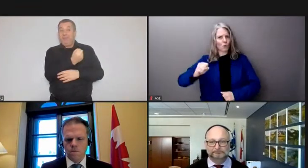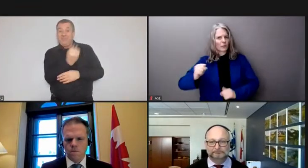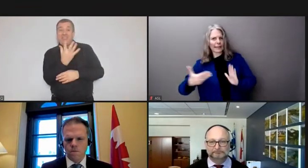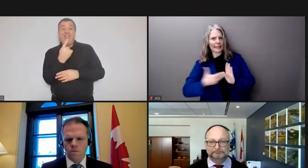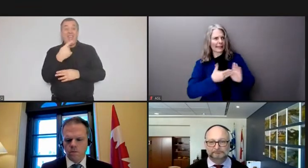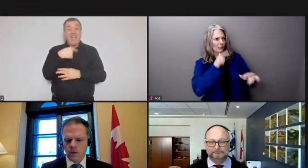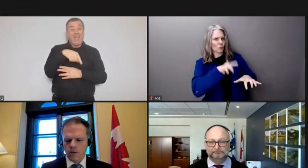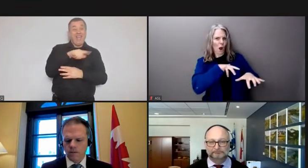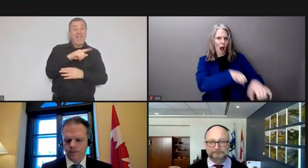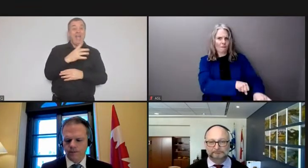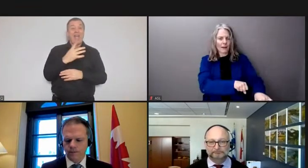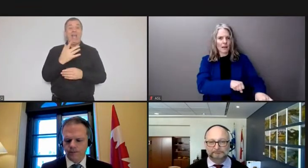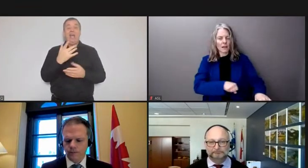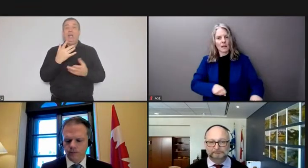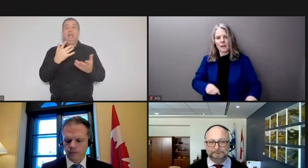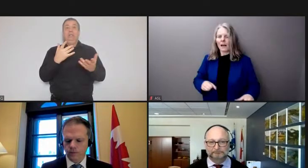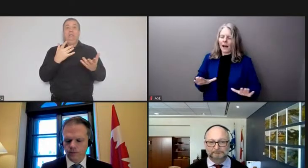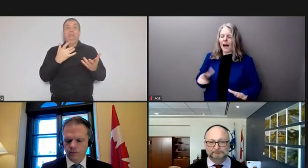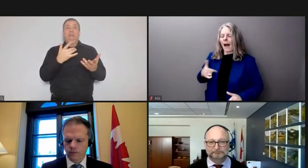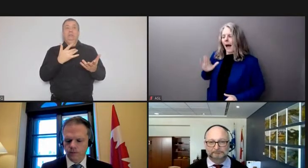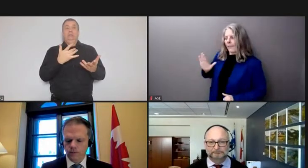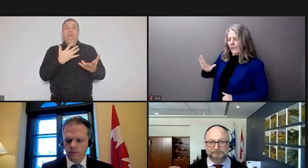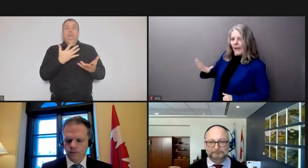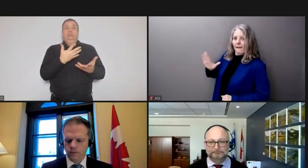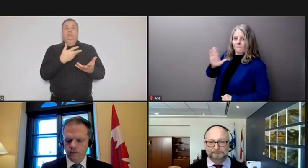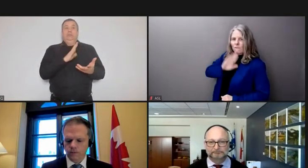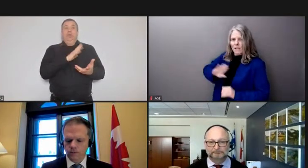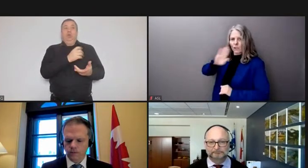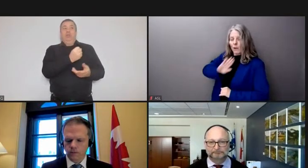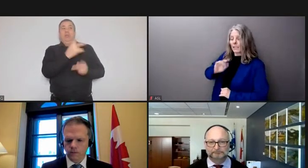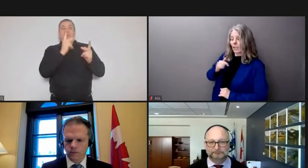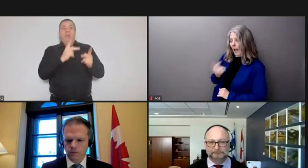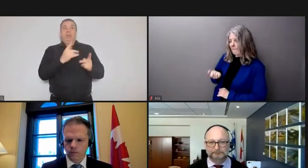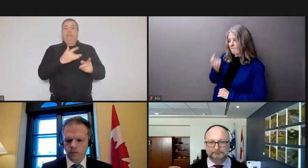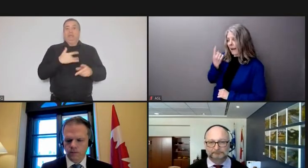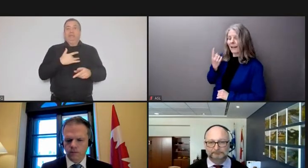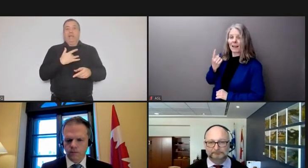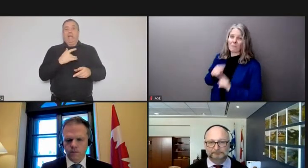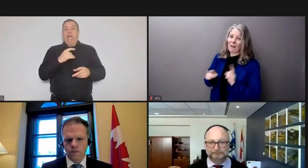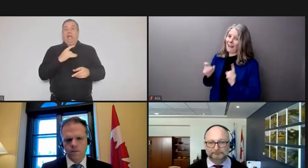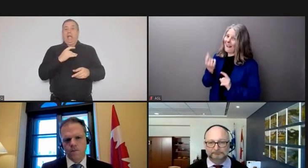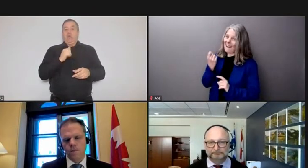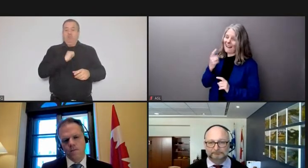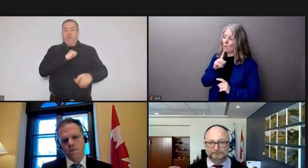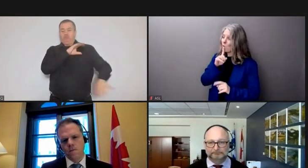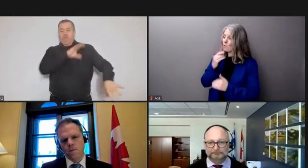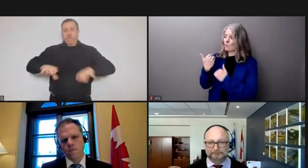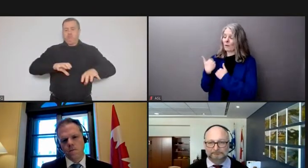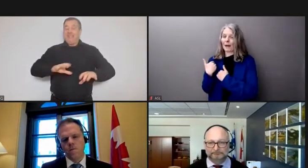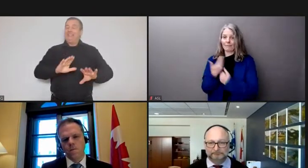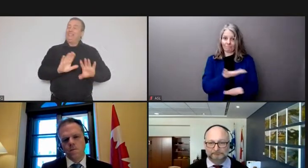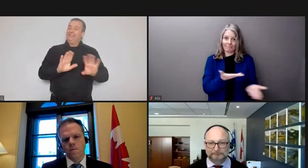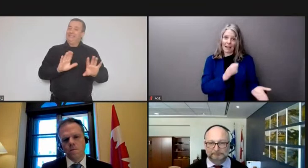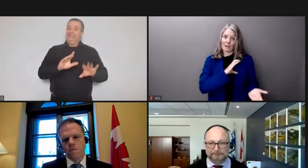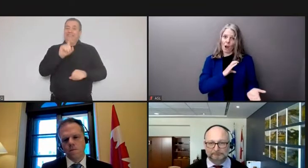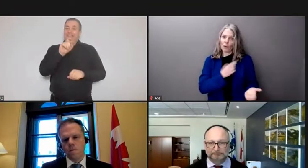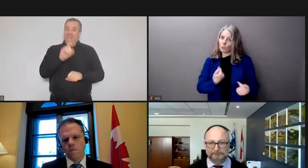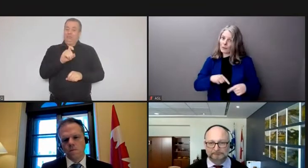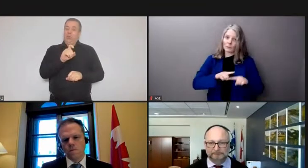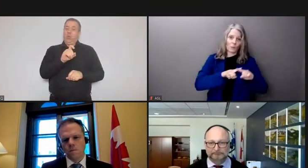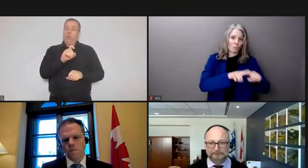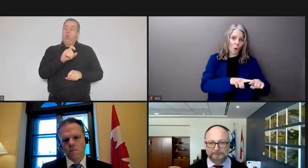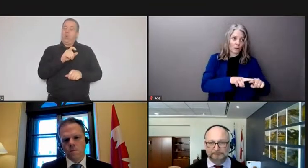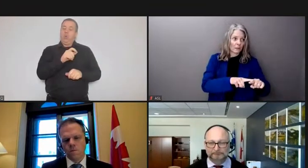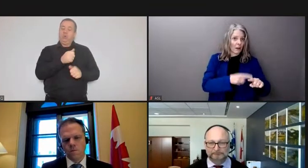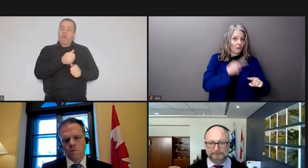I understand the frustration but we really do depend on law enforcement to do the job of keeping us all safe which is what they're